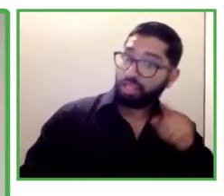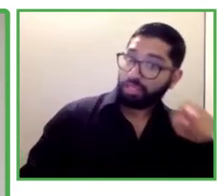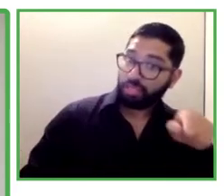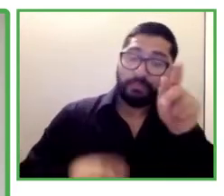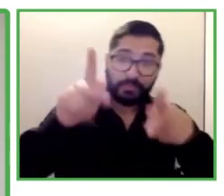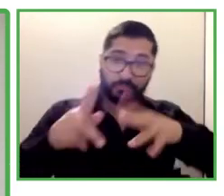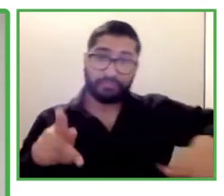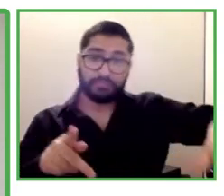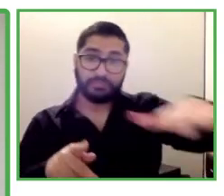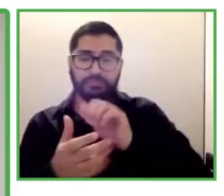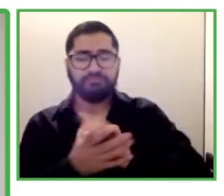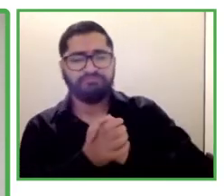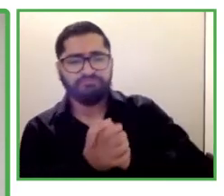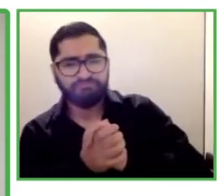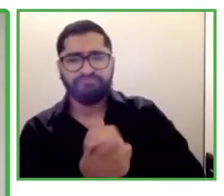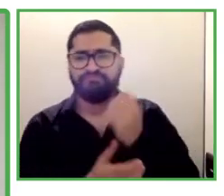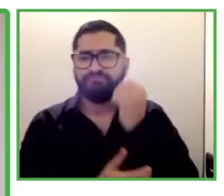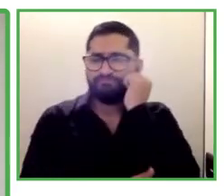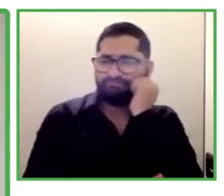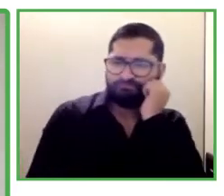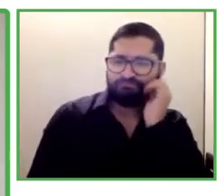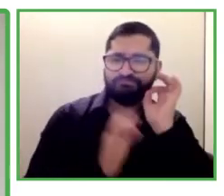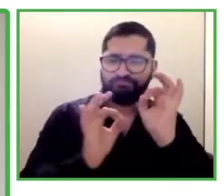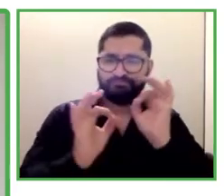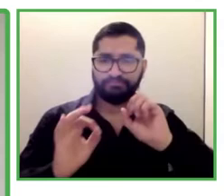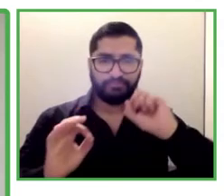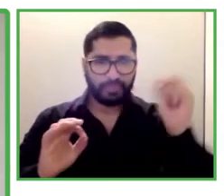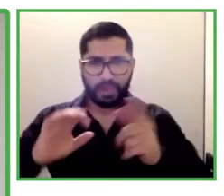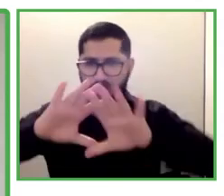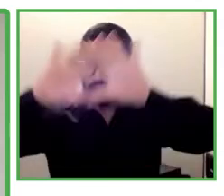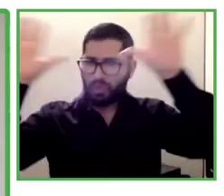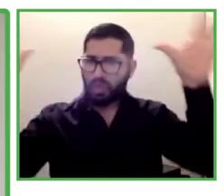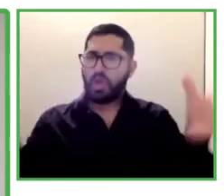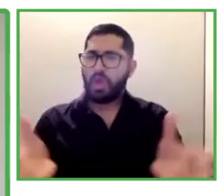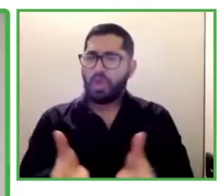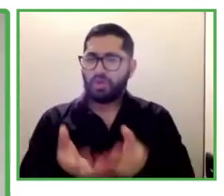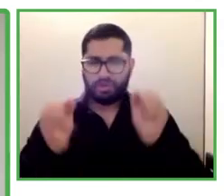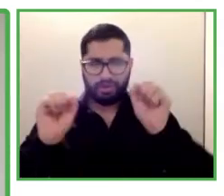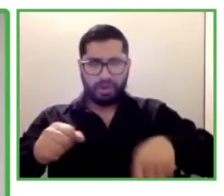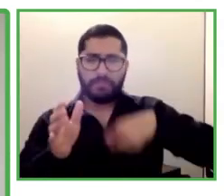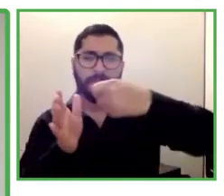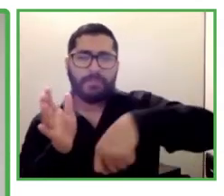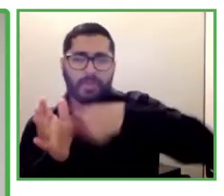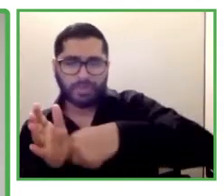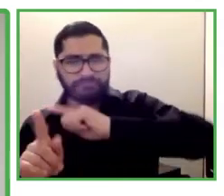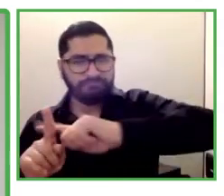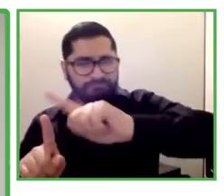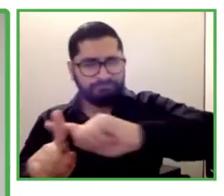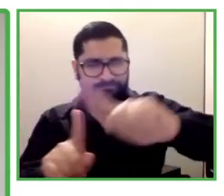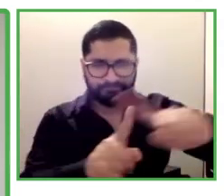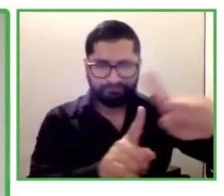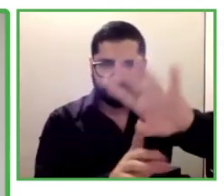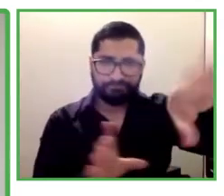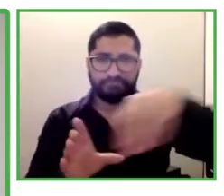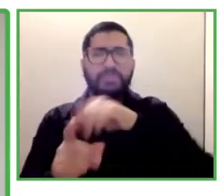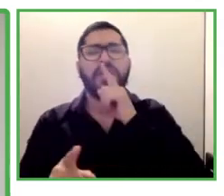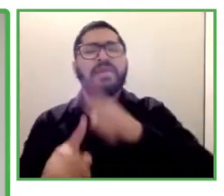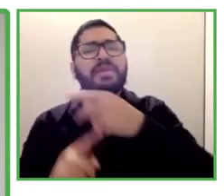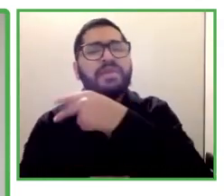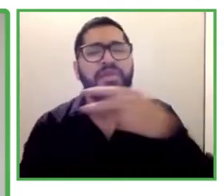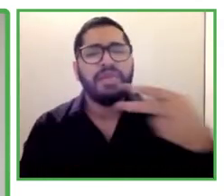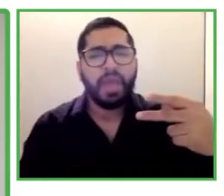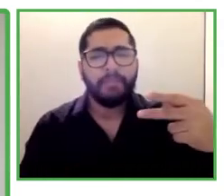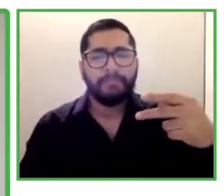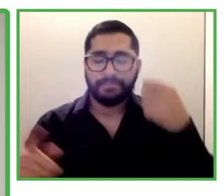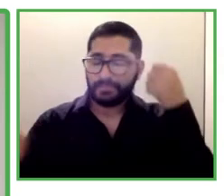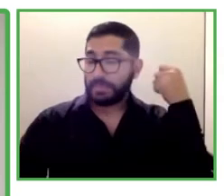and transfer of proven social innovations in new geographies where they are needed and requested by local